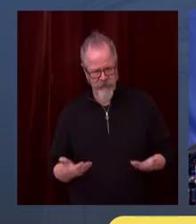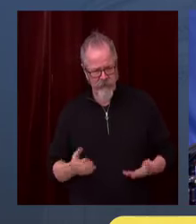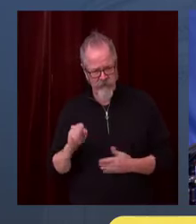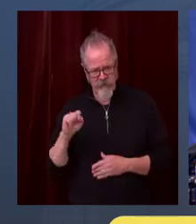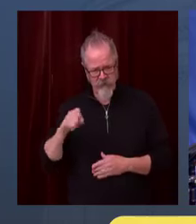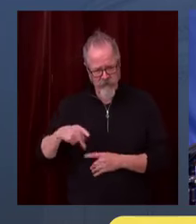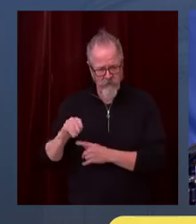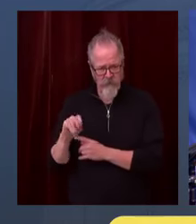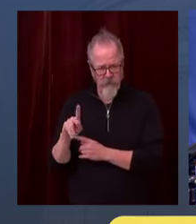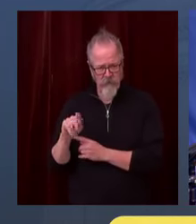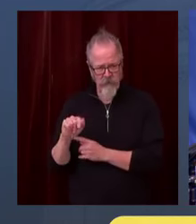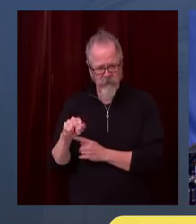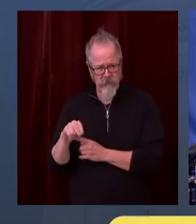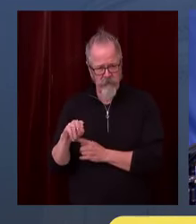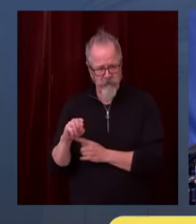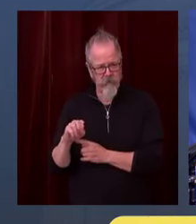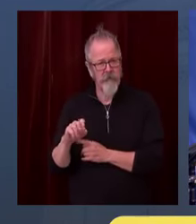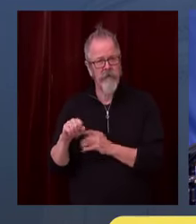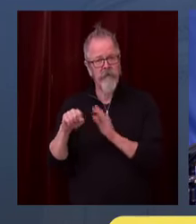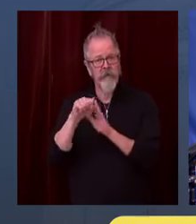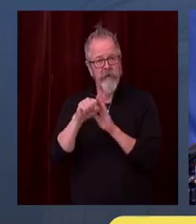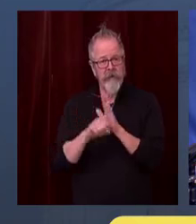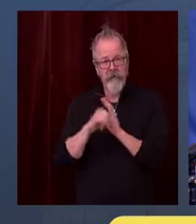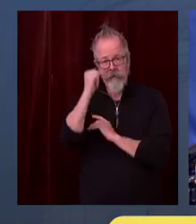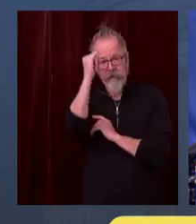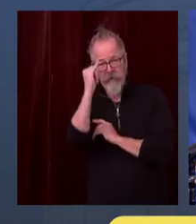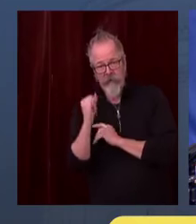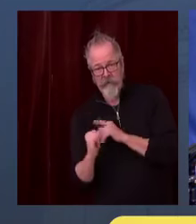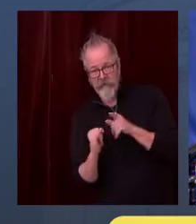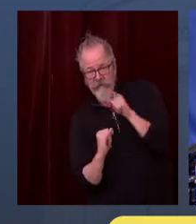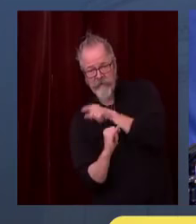go to a restaurant, a bar, or other gathering places?